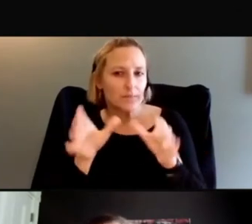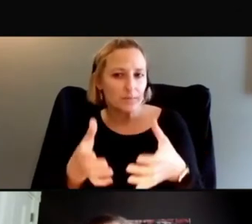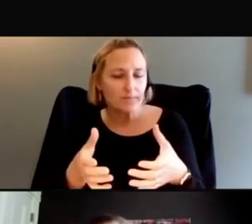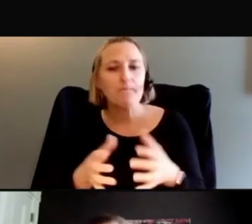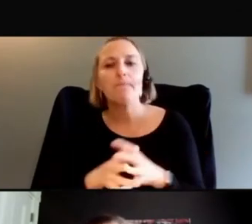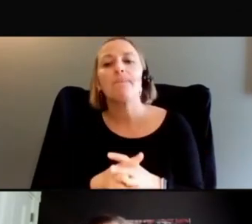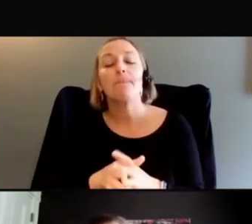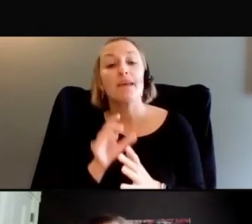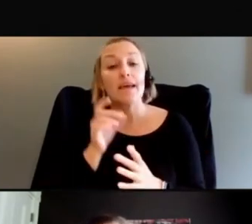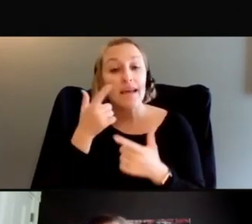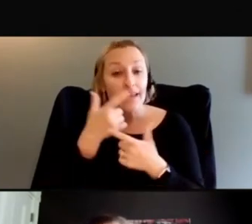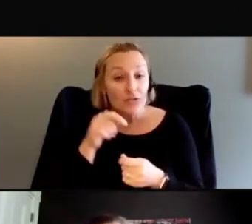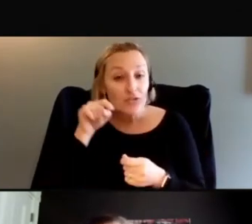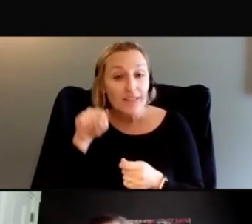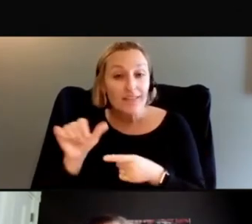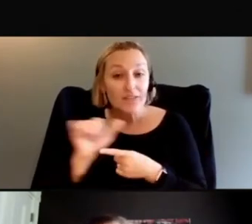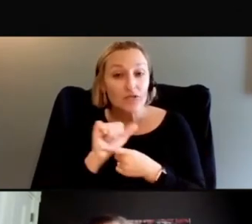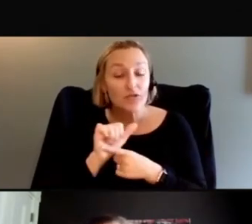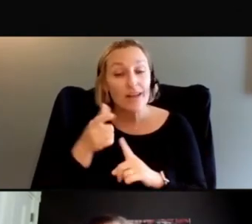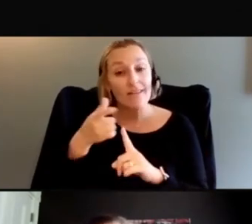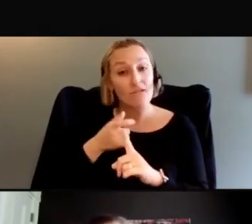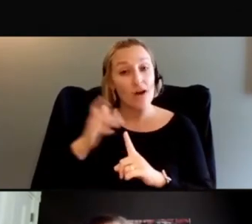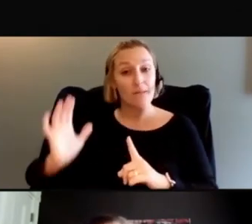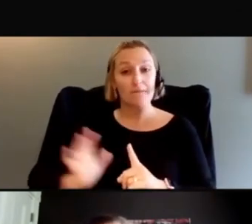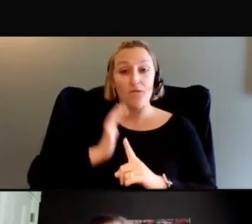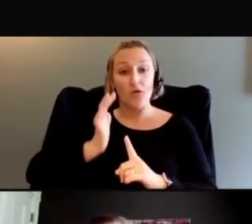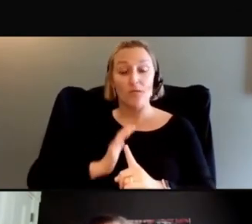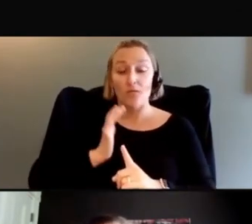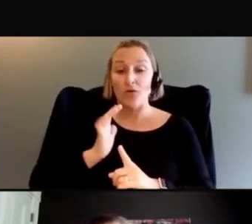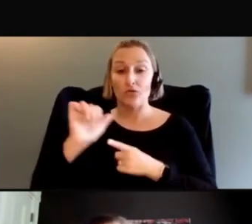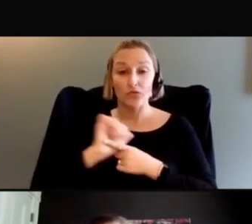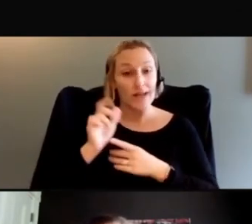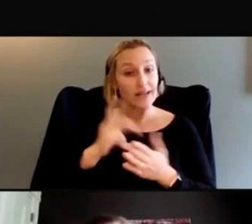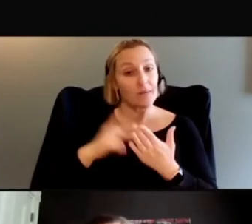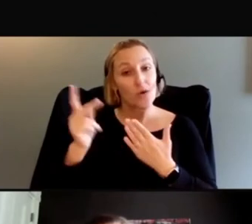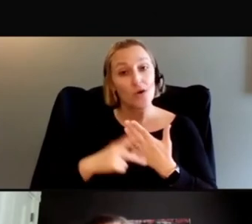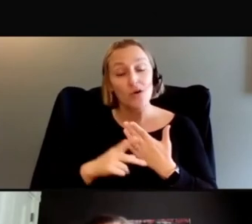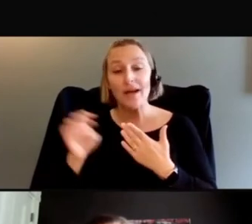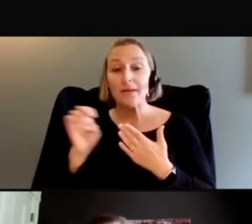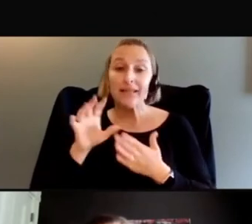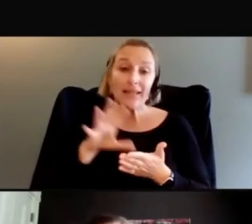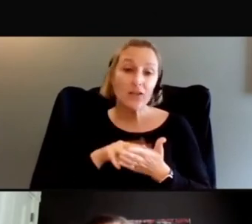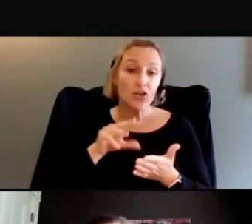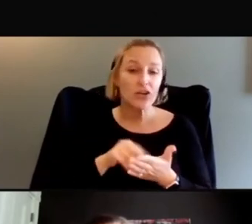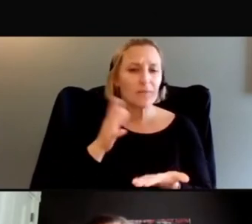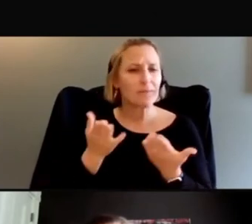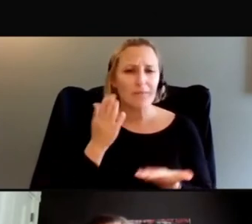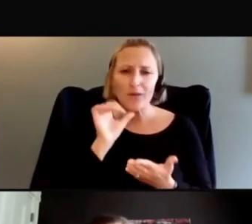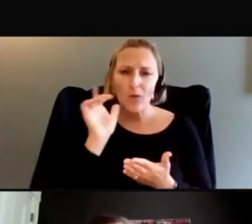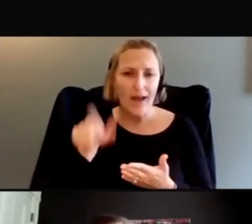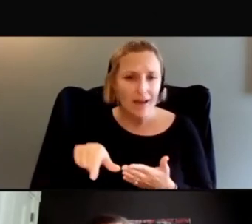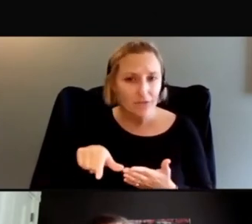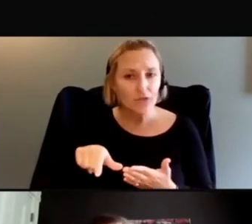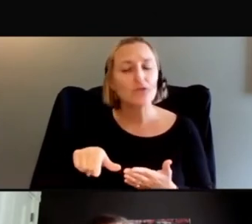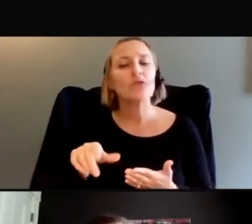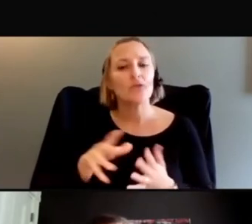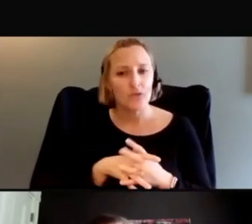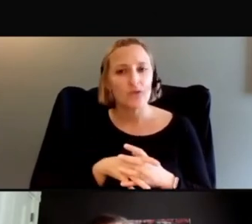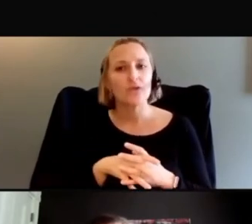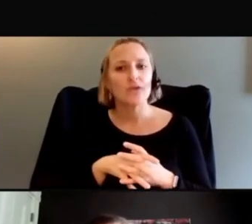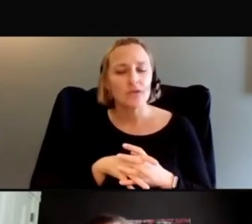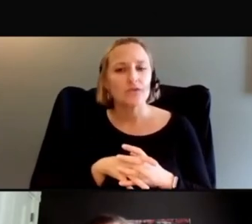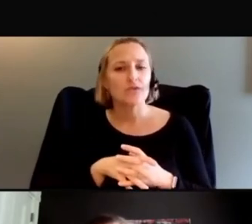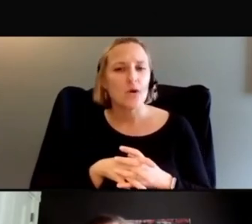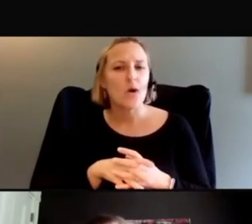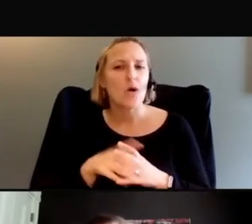doesn't necessarily need to come from a formalized training program and e-learning program. Some site staff have actually told me that